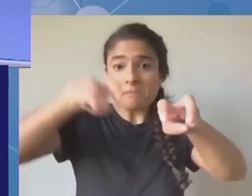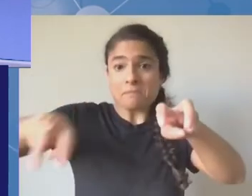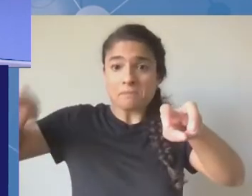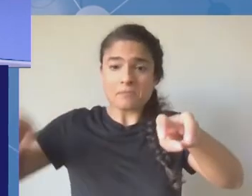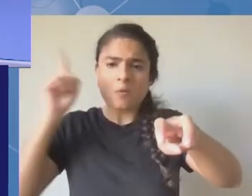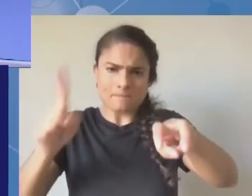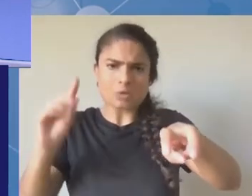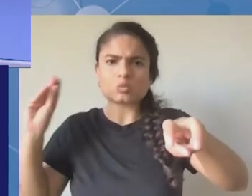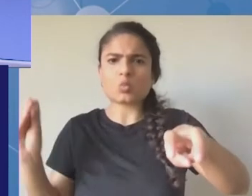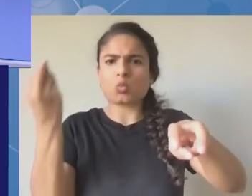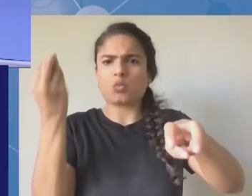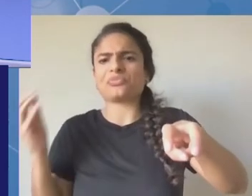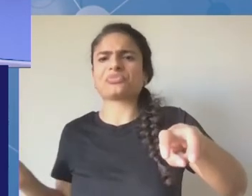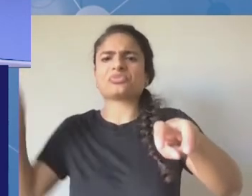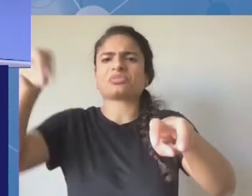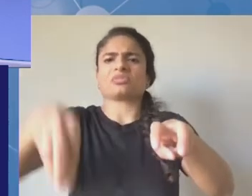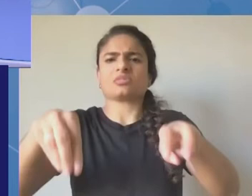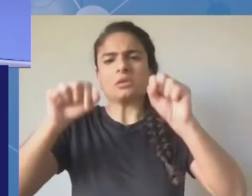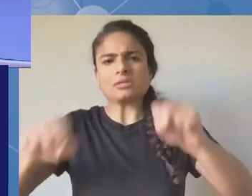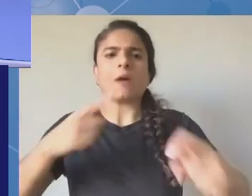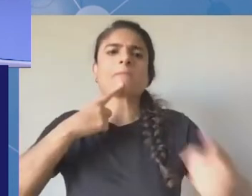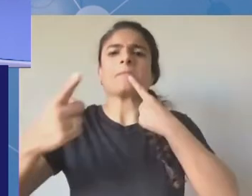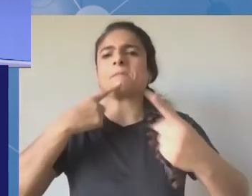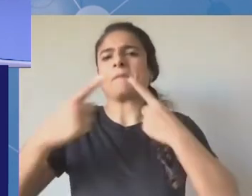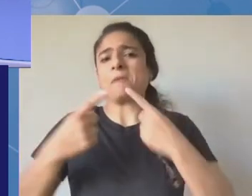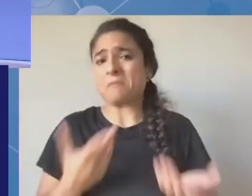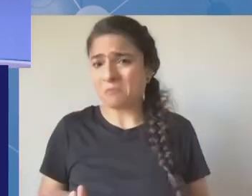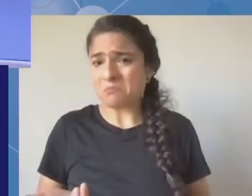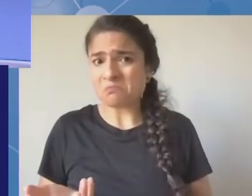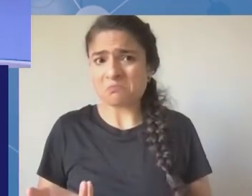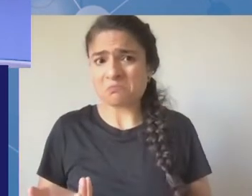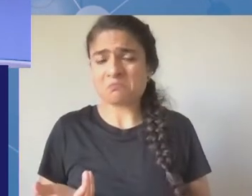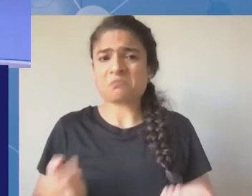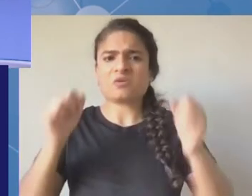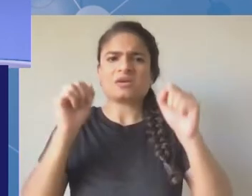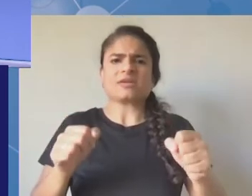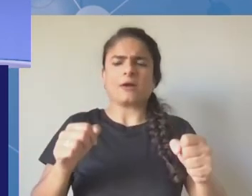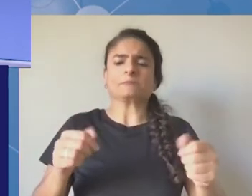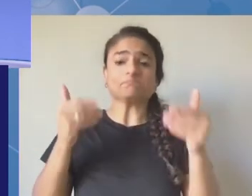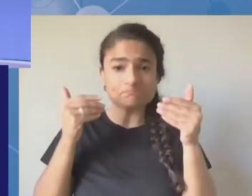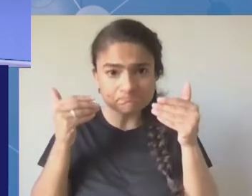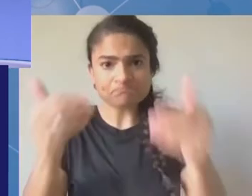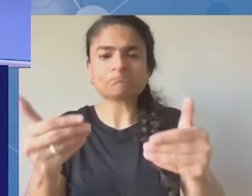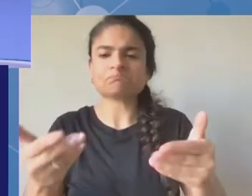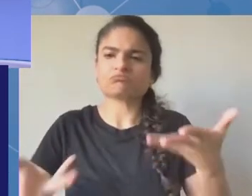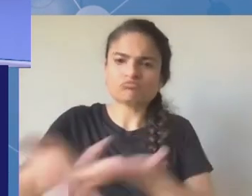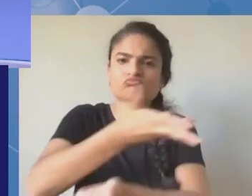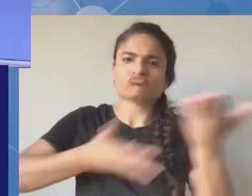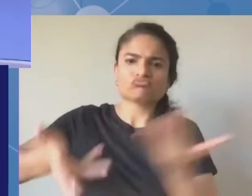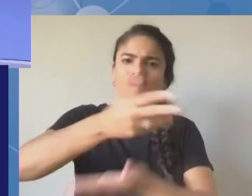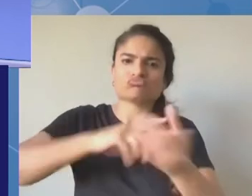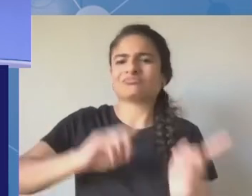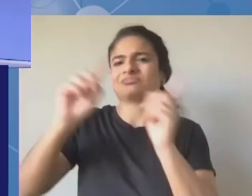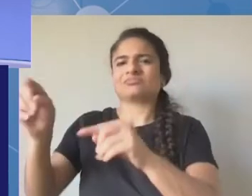then going forward with the youth summit and the other sessions that are given to the youth